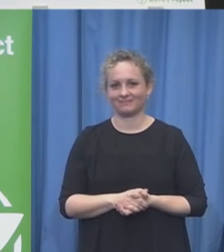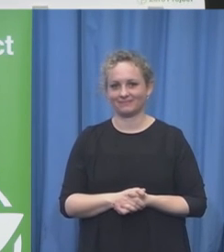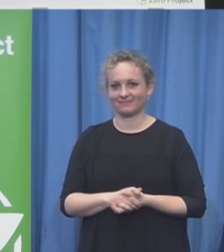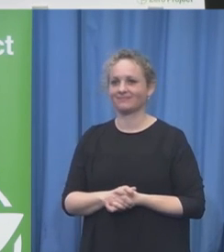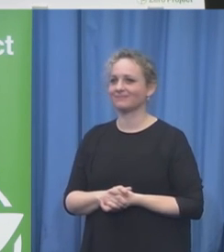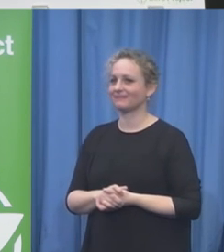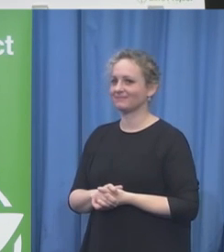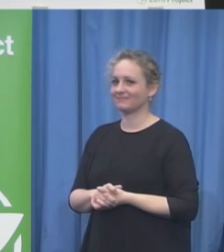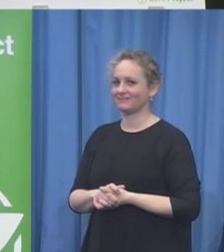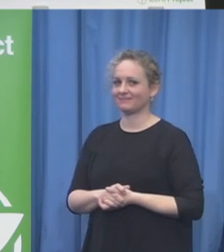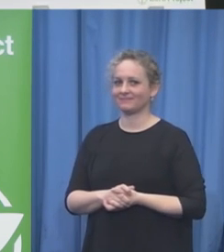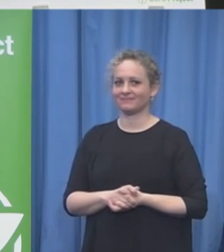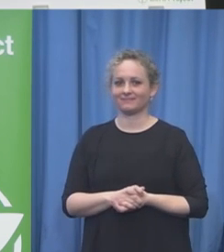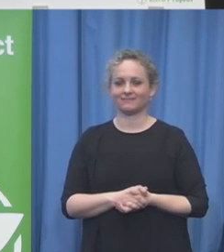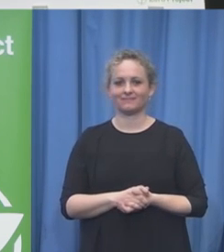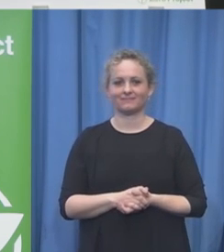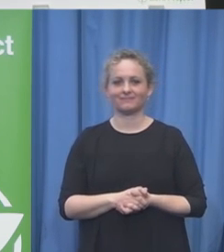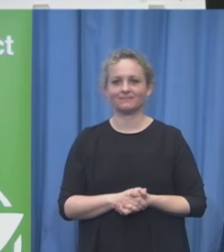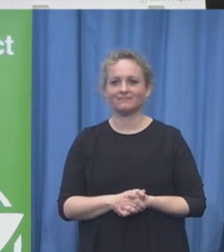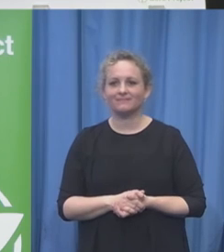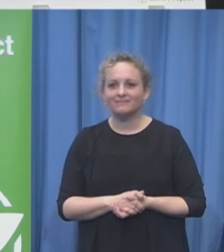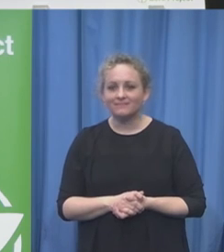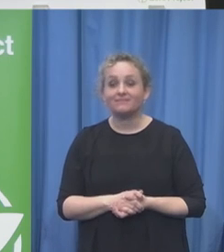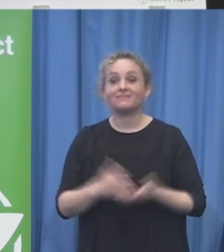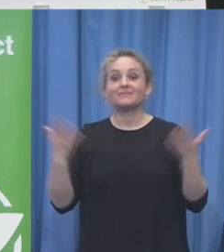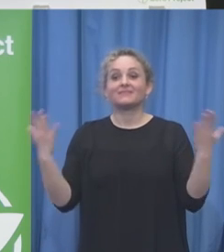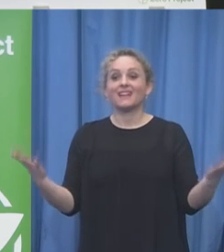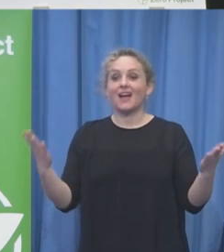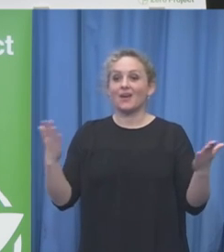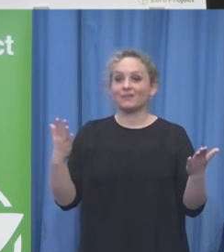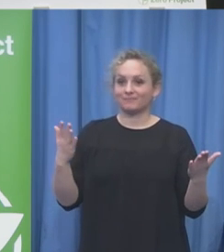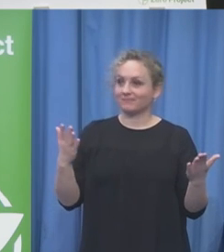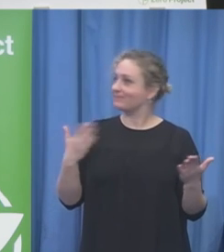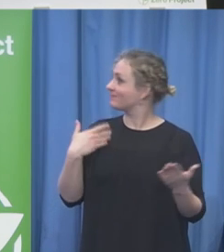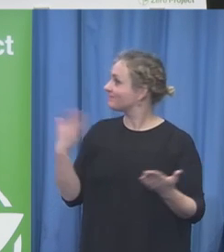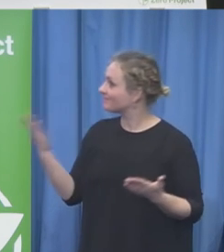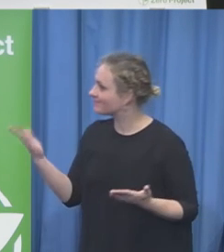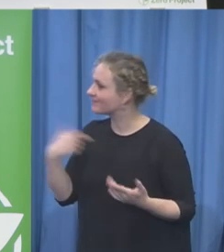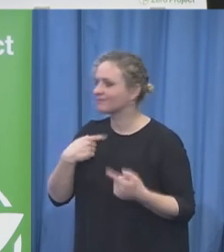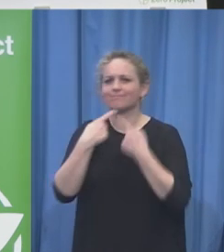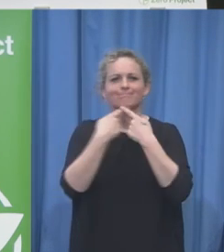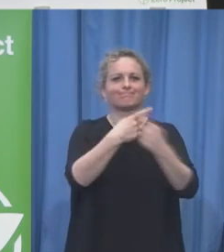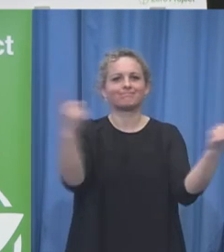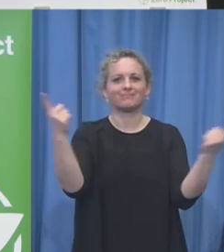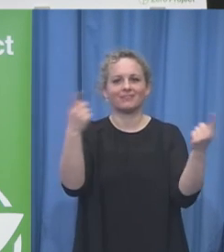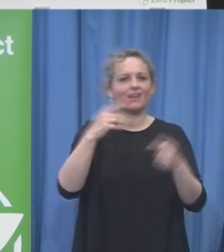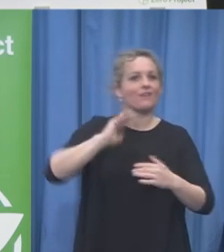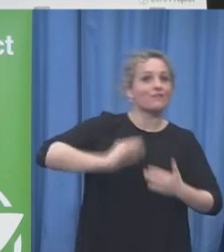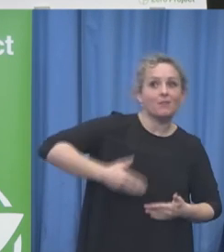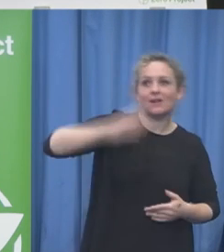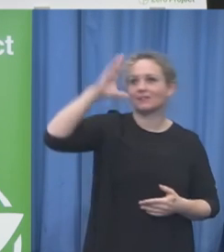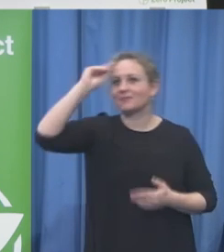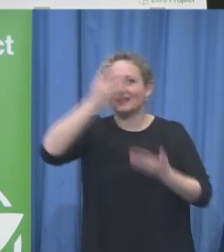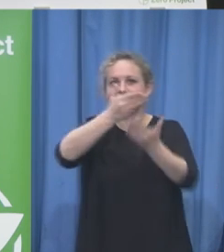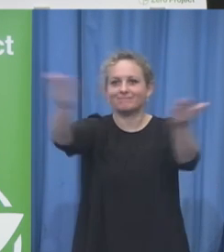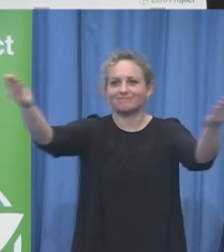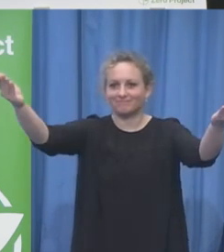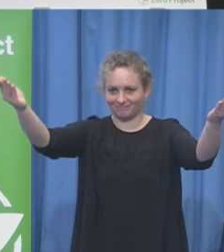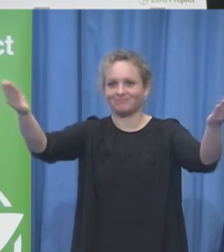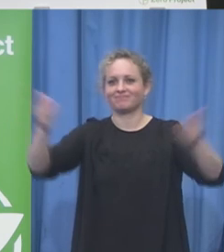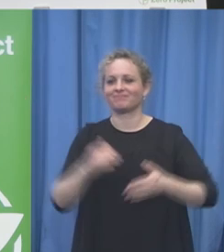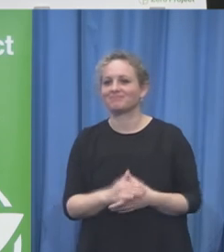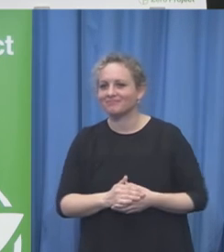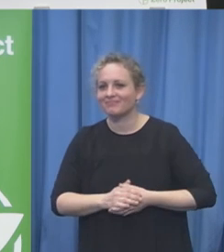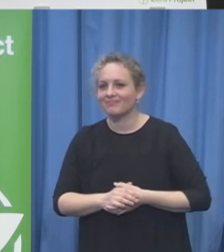Now, ladies and gentlemen, the WHO reports